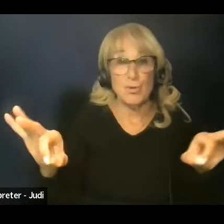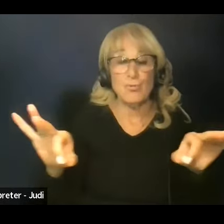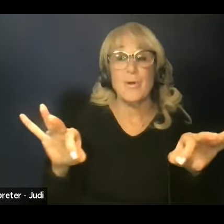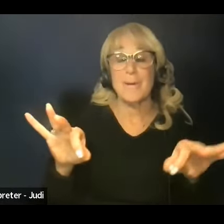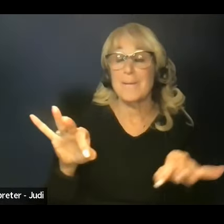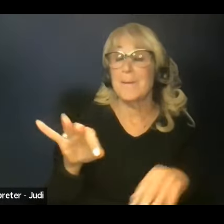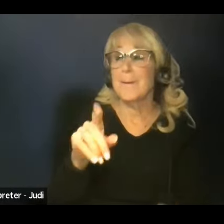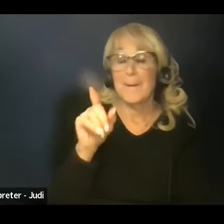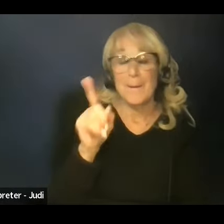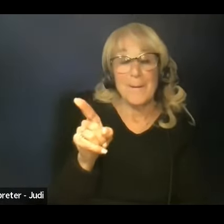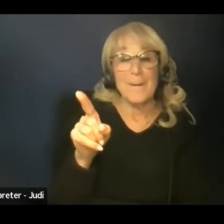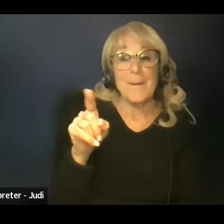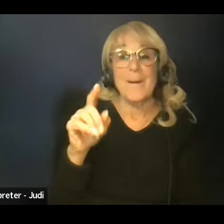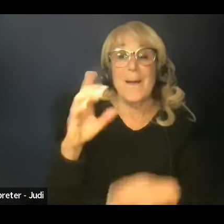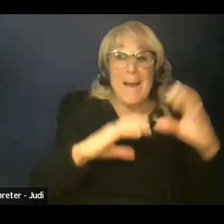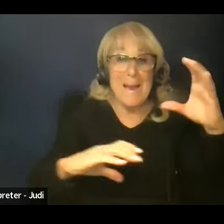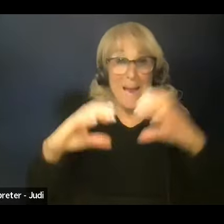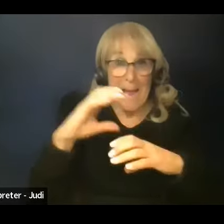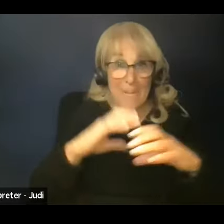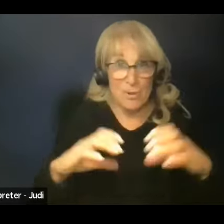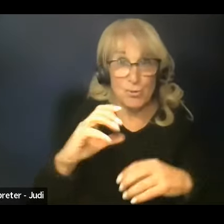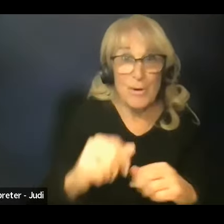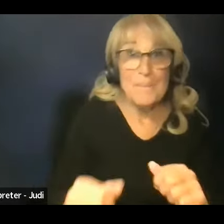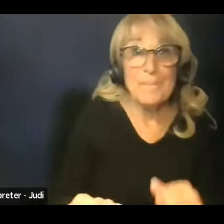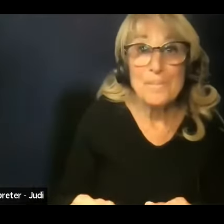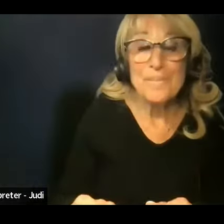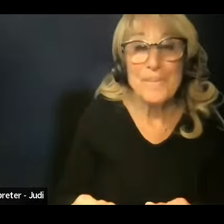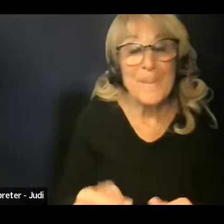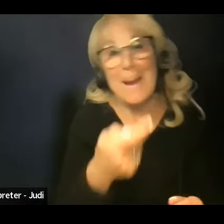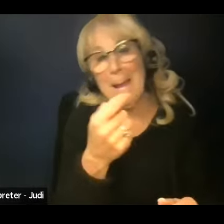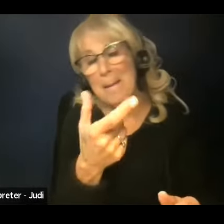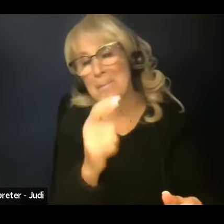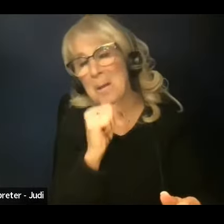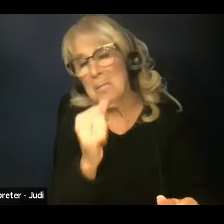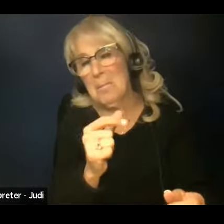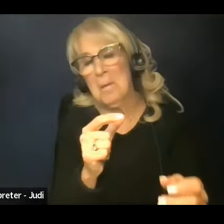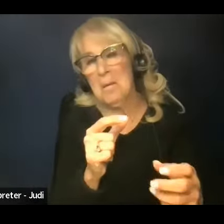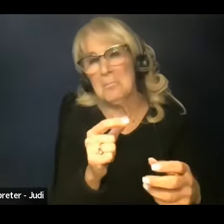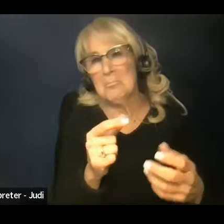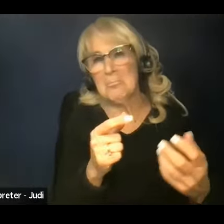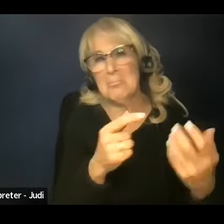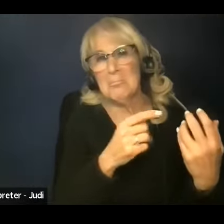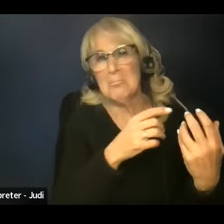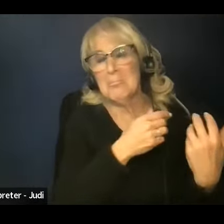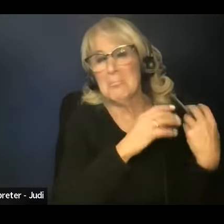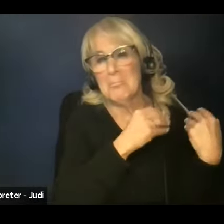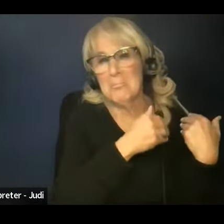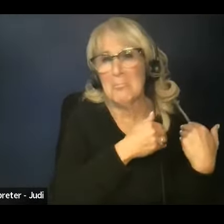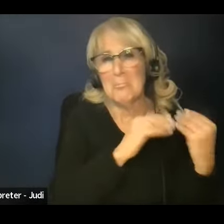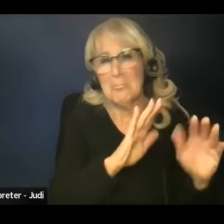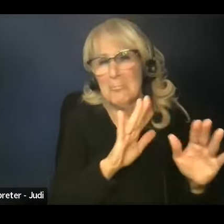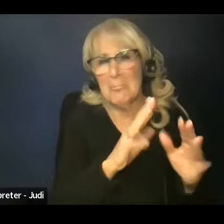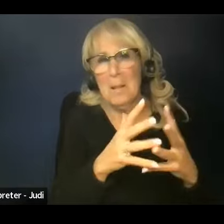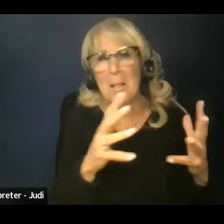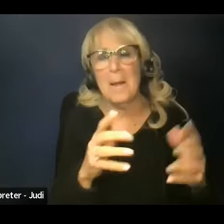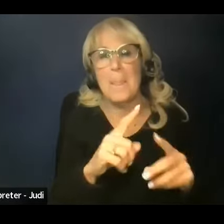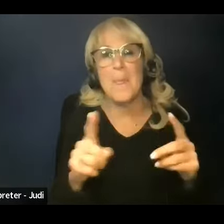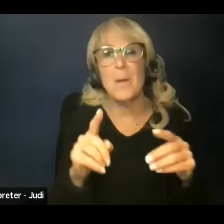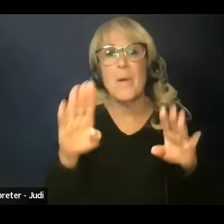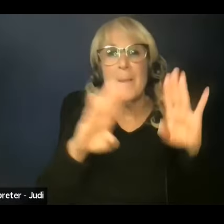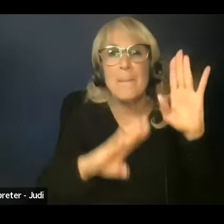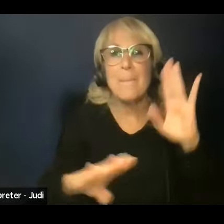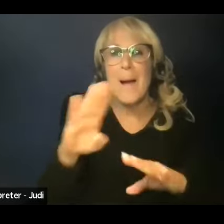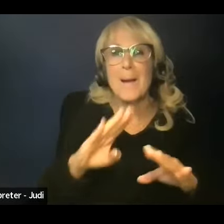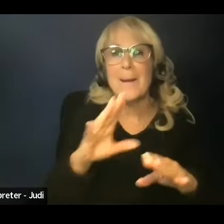a biochemistry concentration. So just a light load there, Sky. You might want to bring that up. With biology and